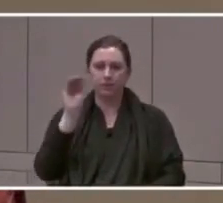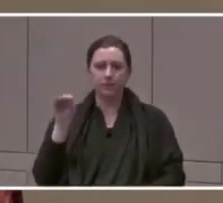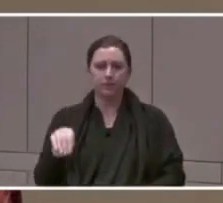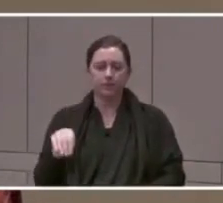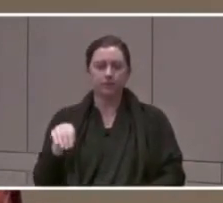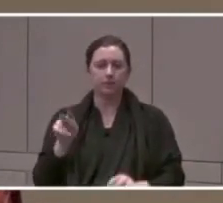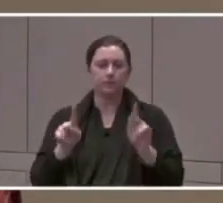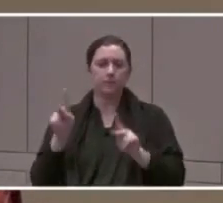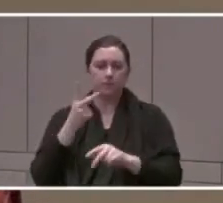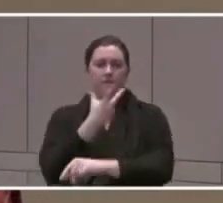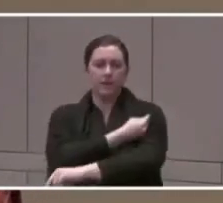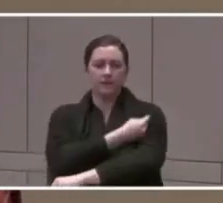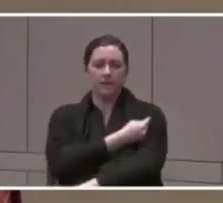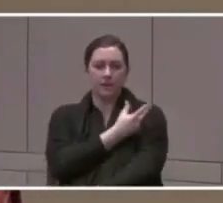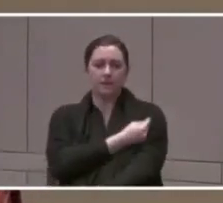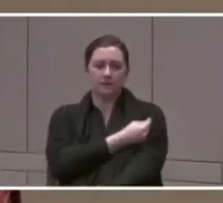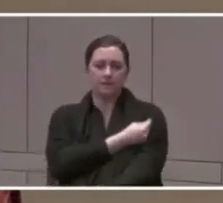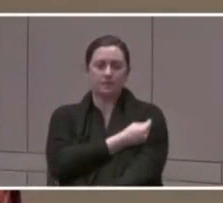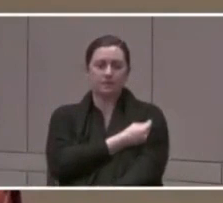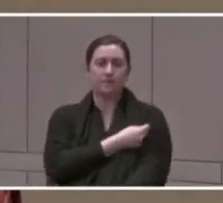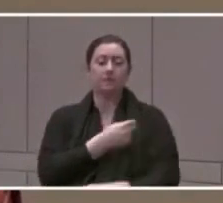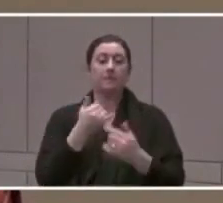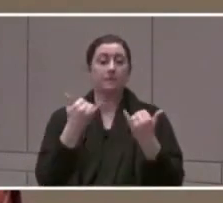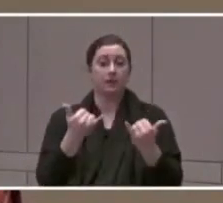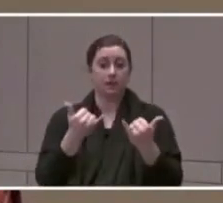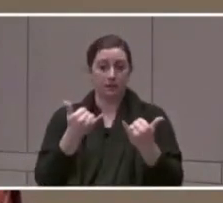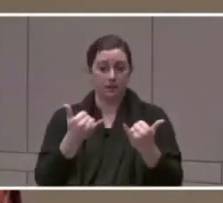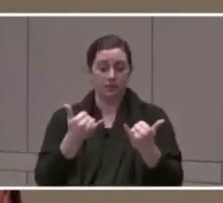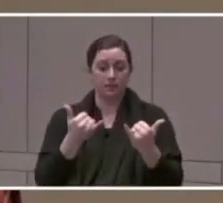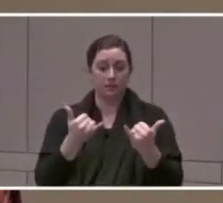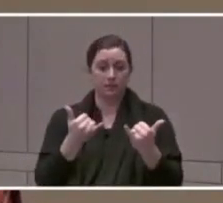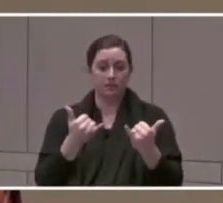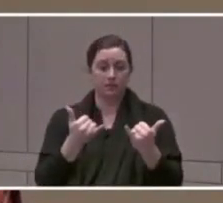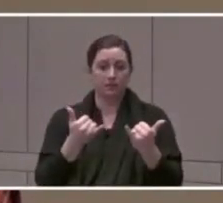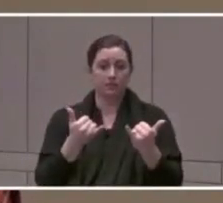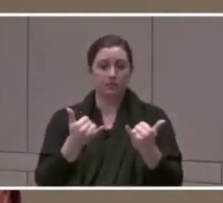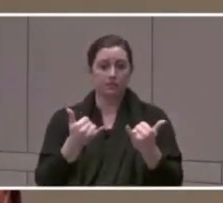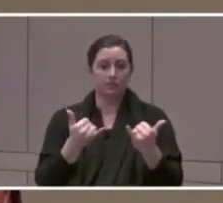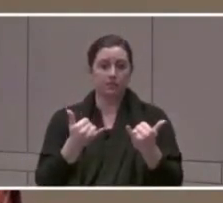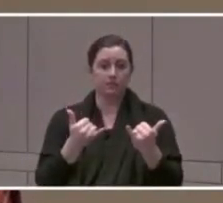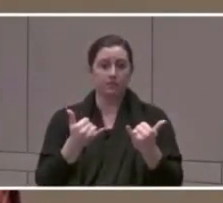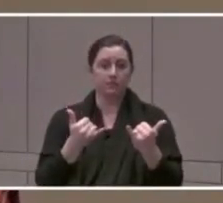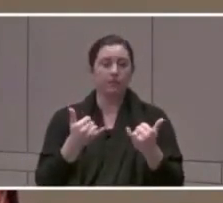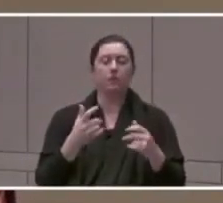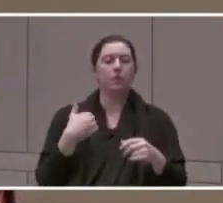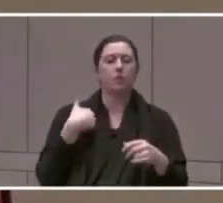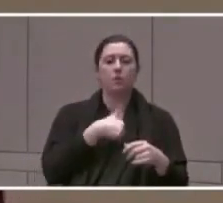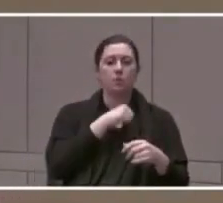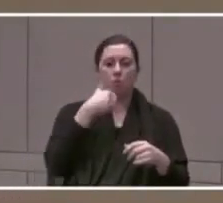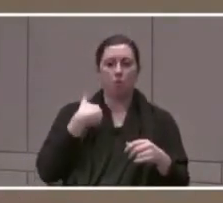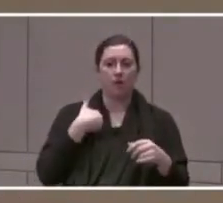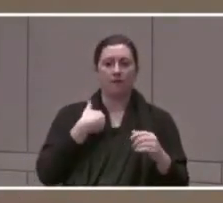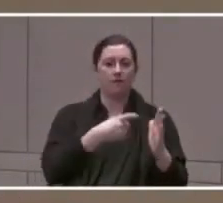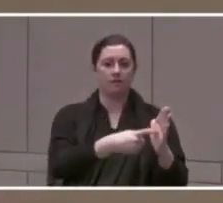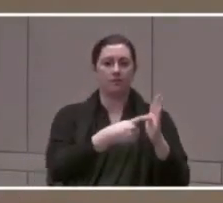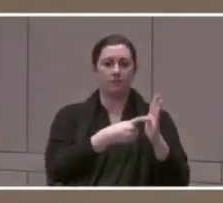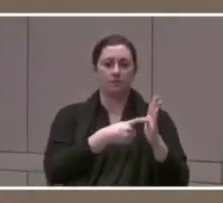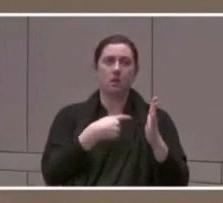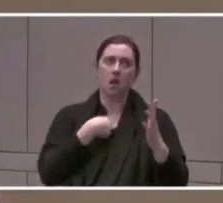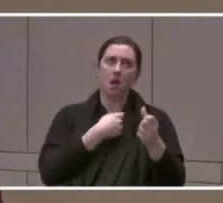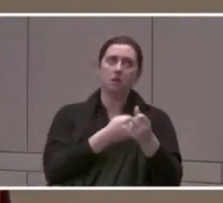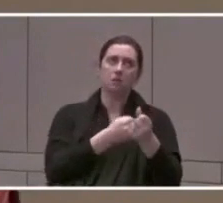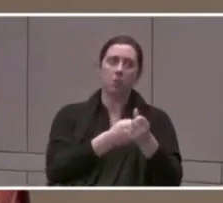of folks vaccinated. Now we're going to have, um, since we don't, we won't have a mandate, which I do support.